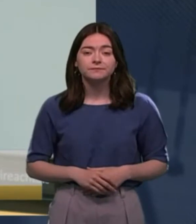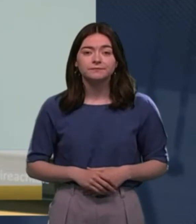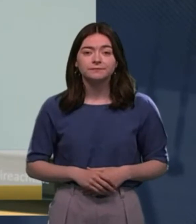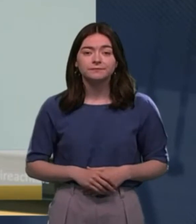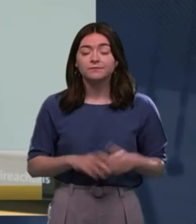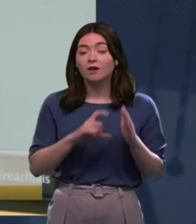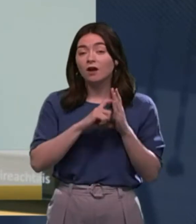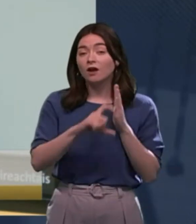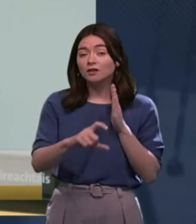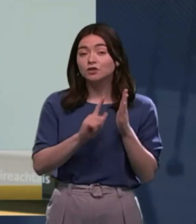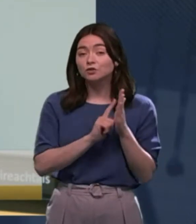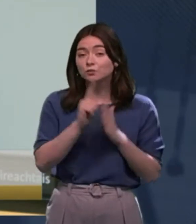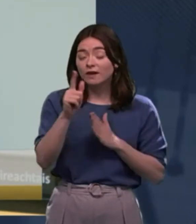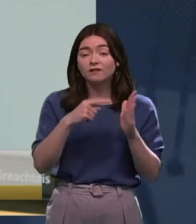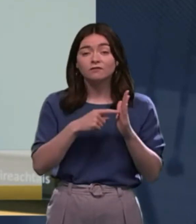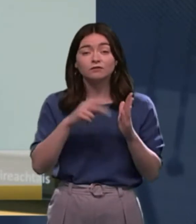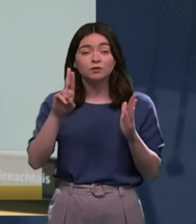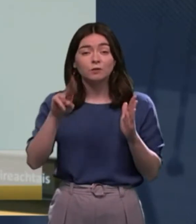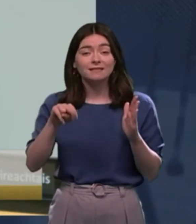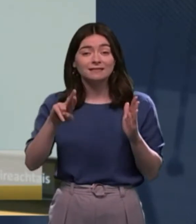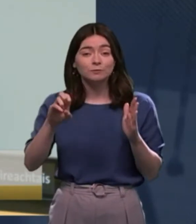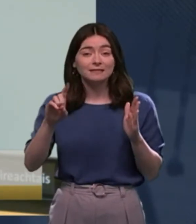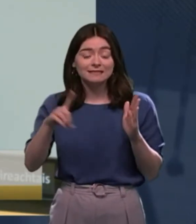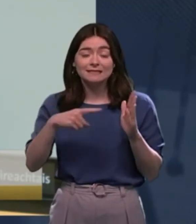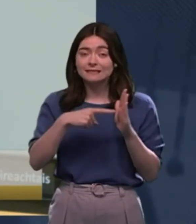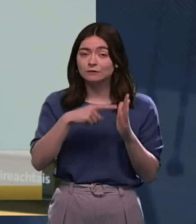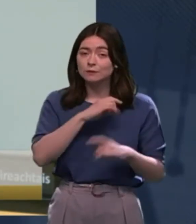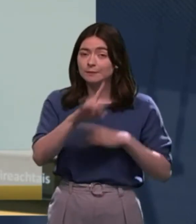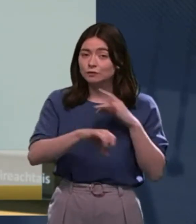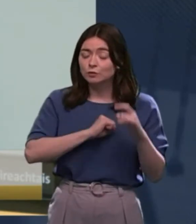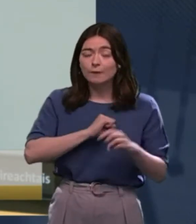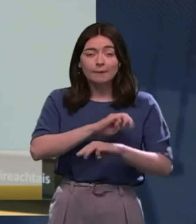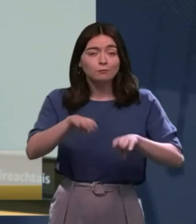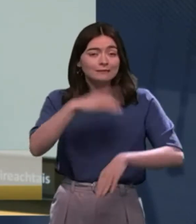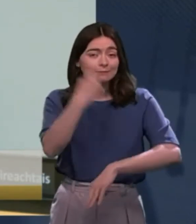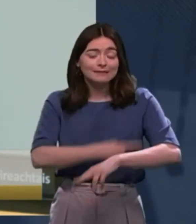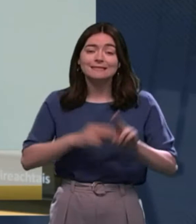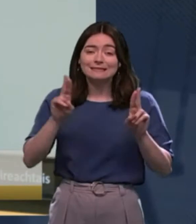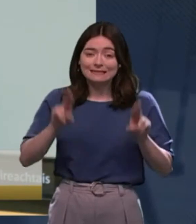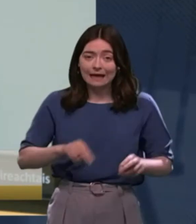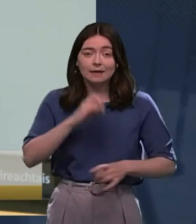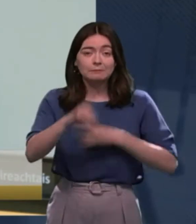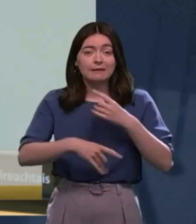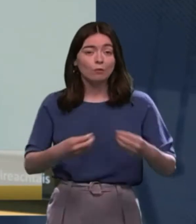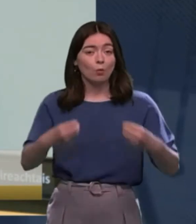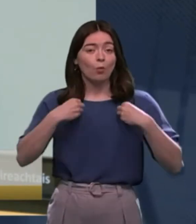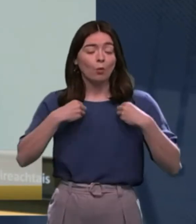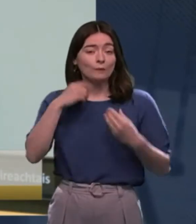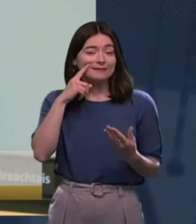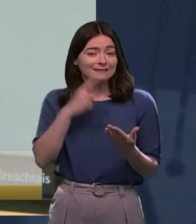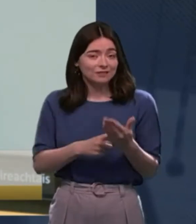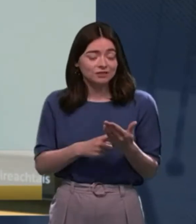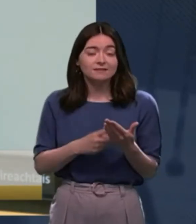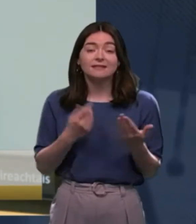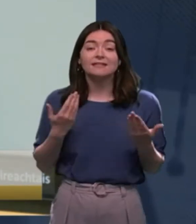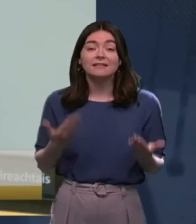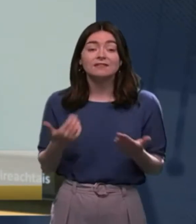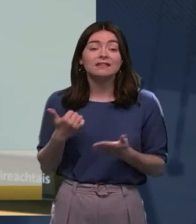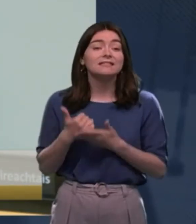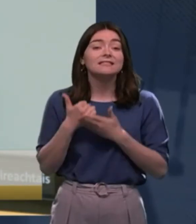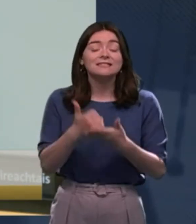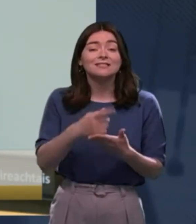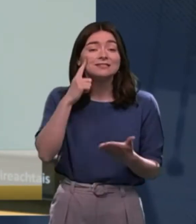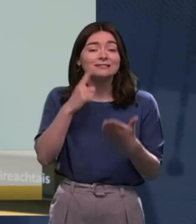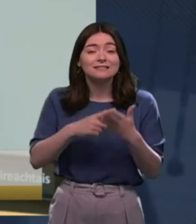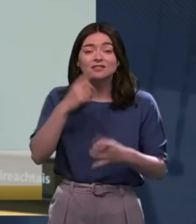Article 12 of the UNCRPD aims to ensure people with disabilities can make their own decisions and given that the assisted decision making amendment